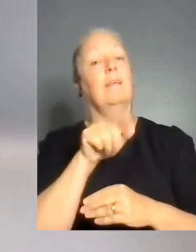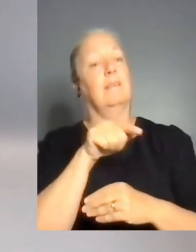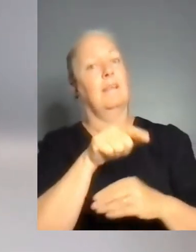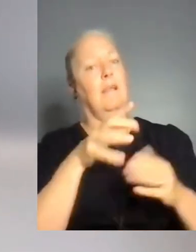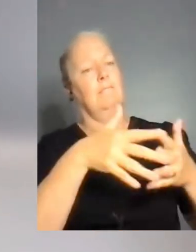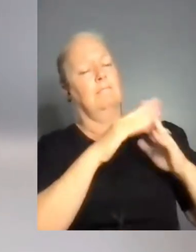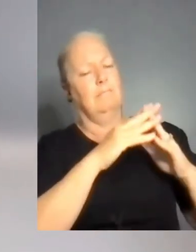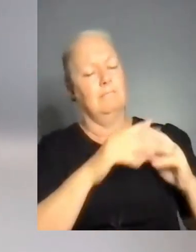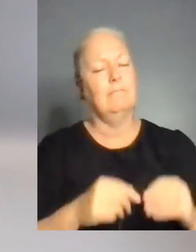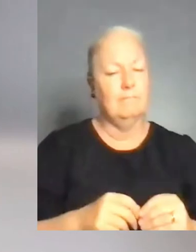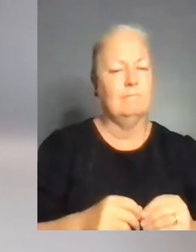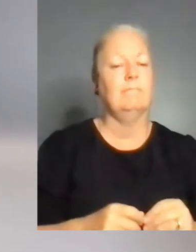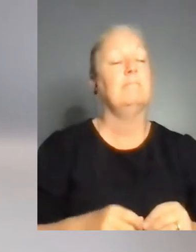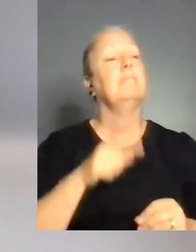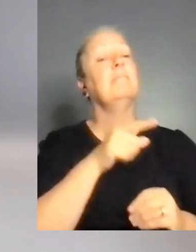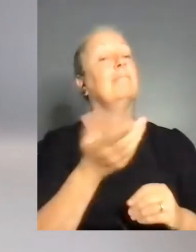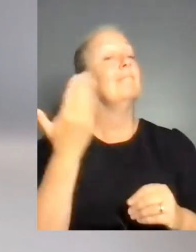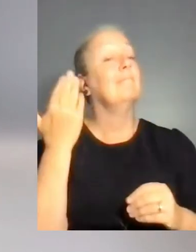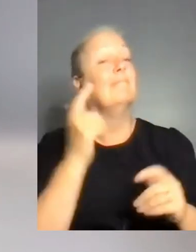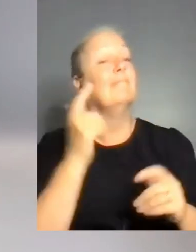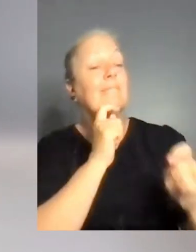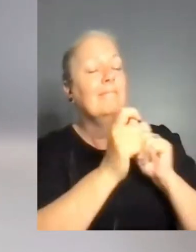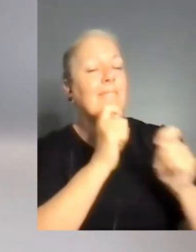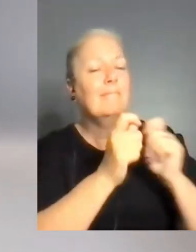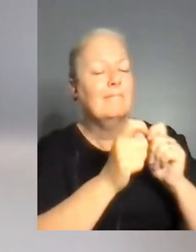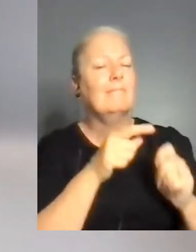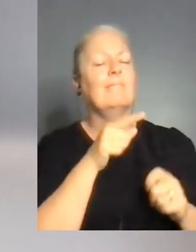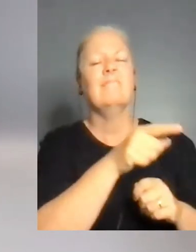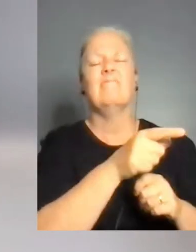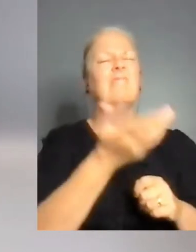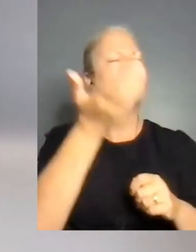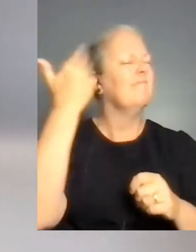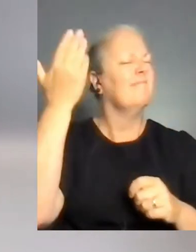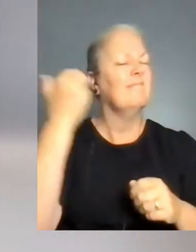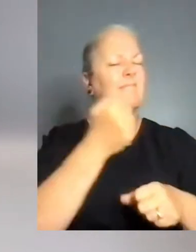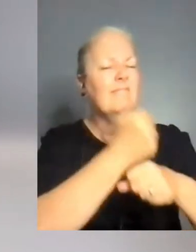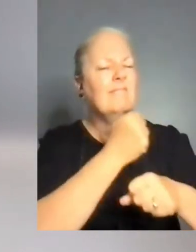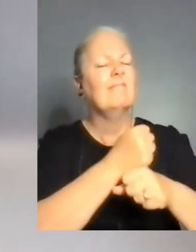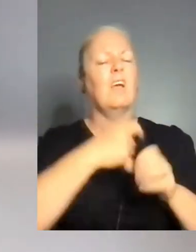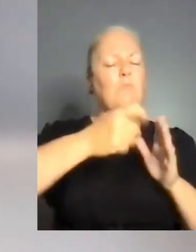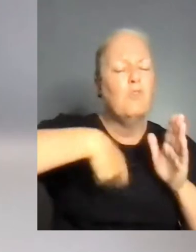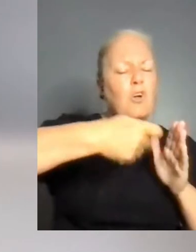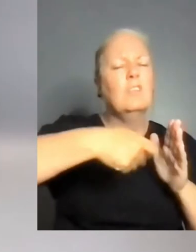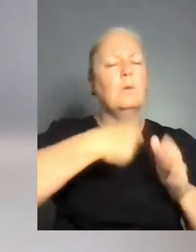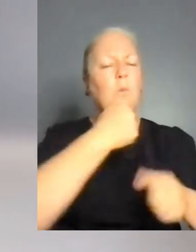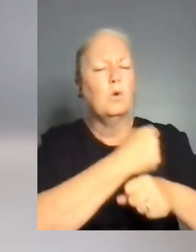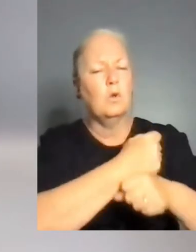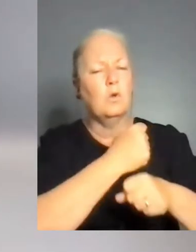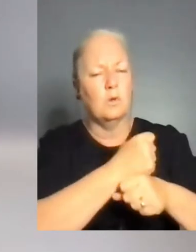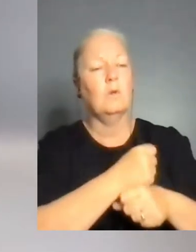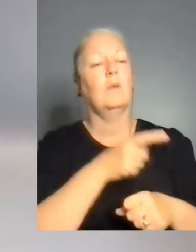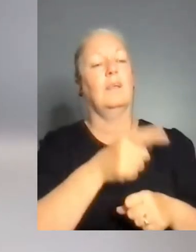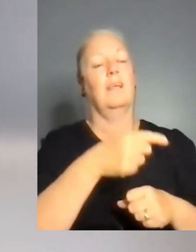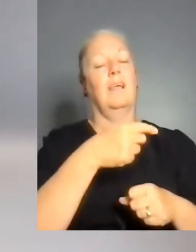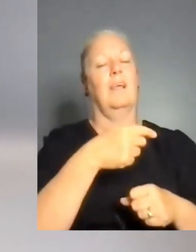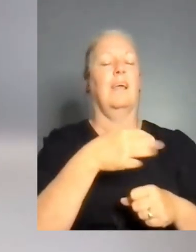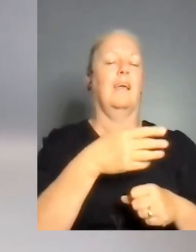Noemi, who is working for impact management and project management at the foundation My Handicap and Enable